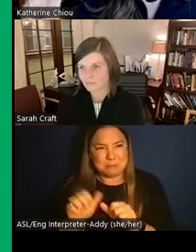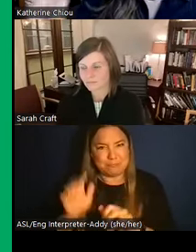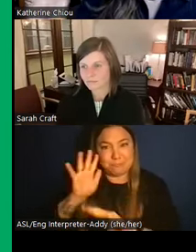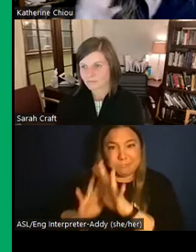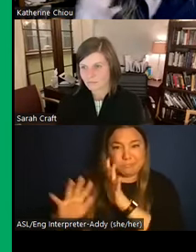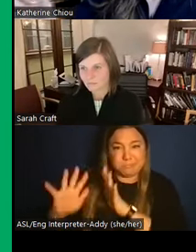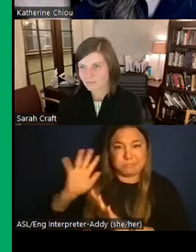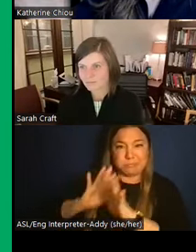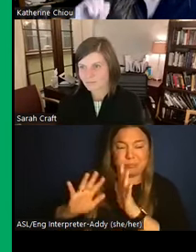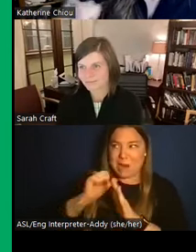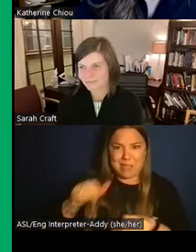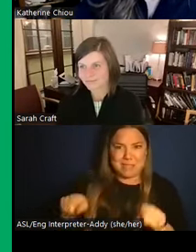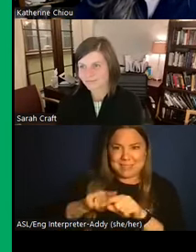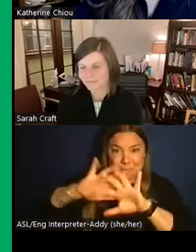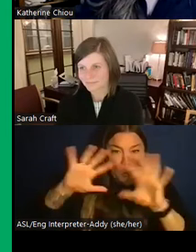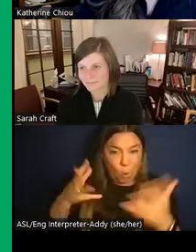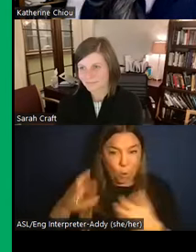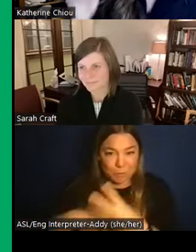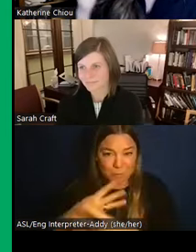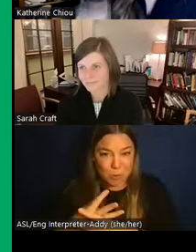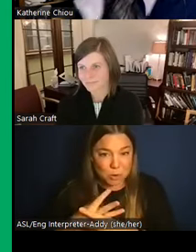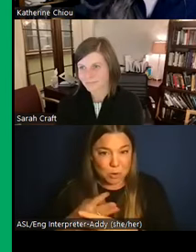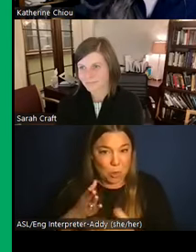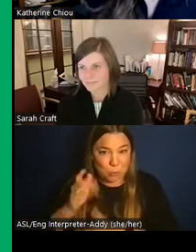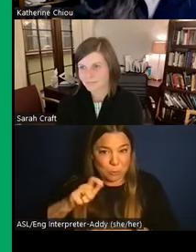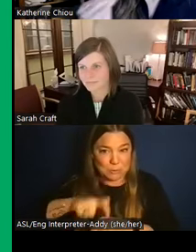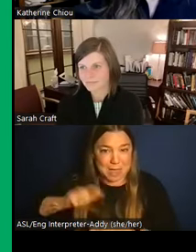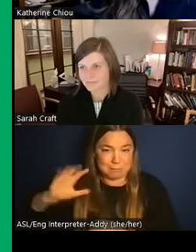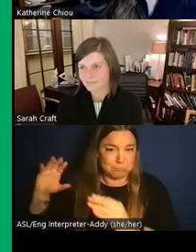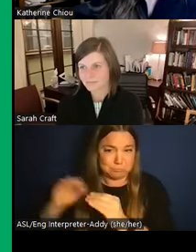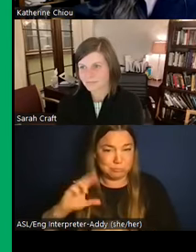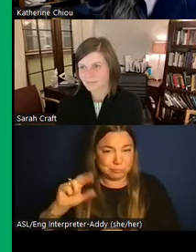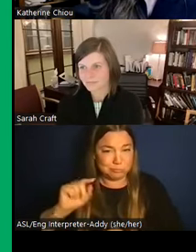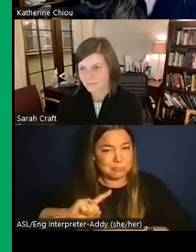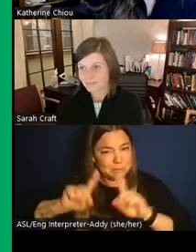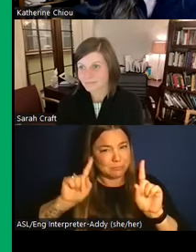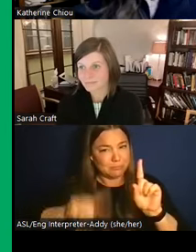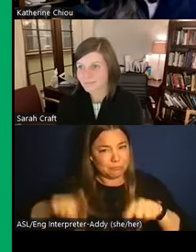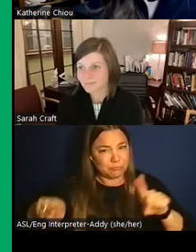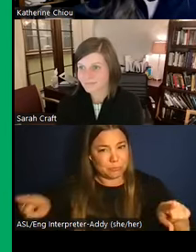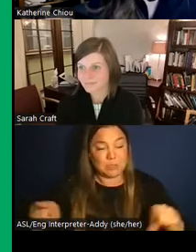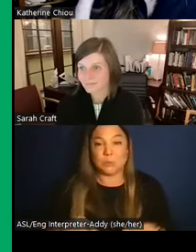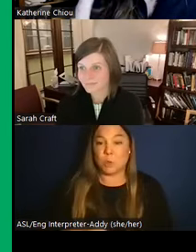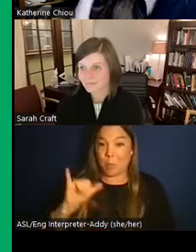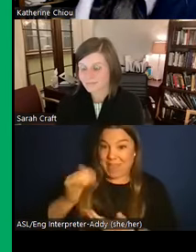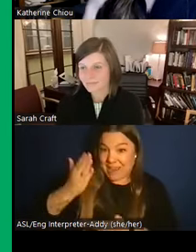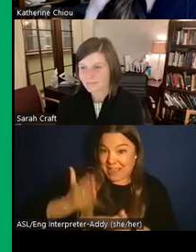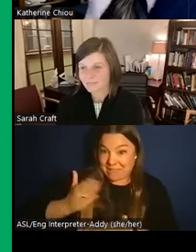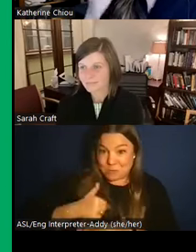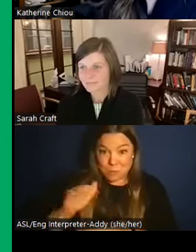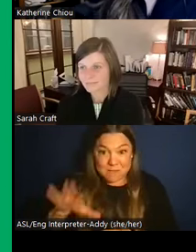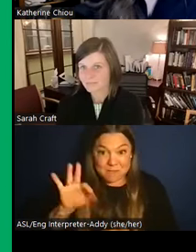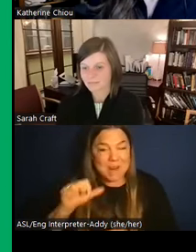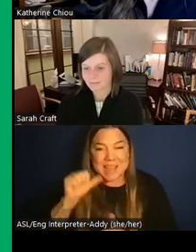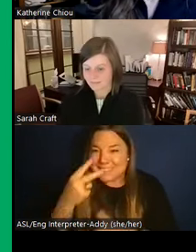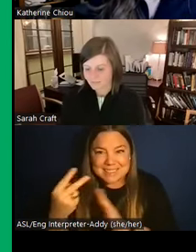the case around the world across time. So the interesting thing for me in terms of finding this this evidence, which I did not anticipate, was